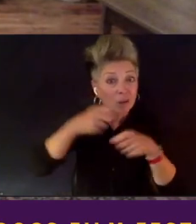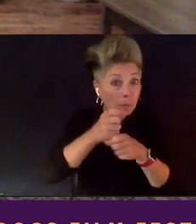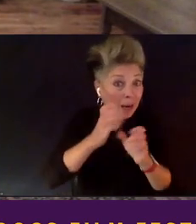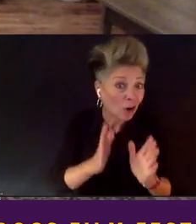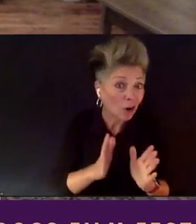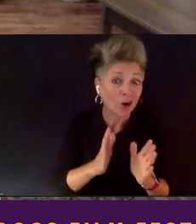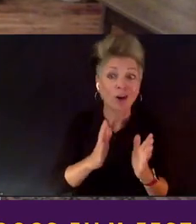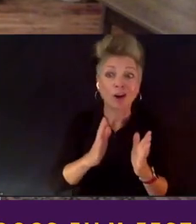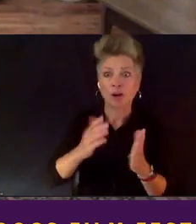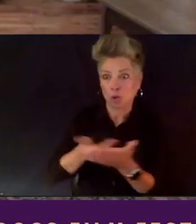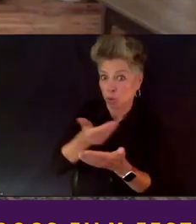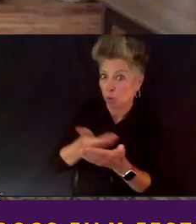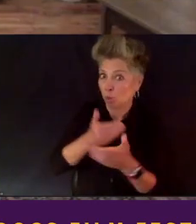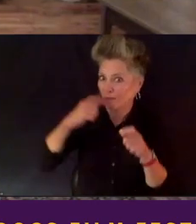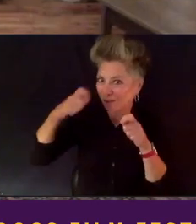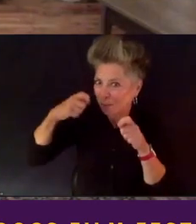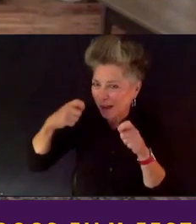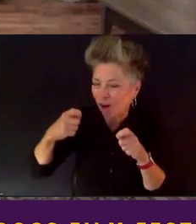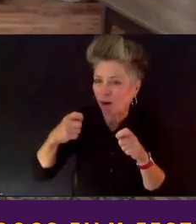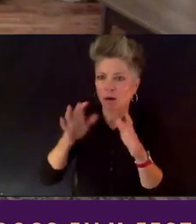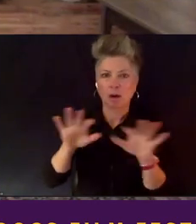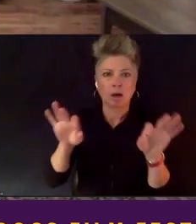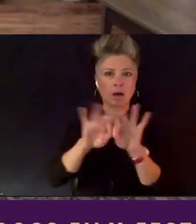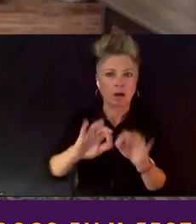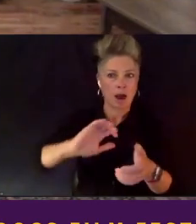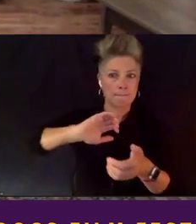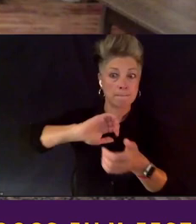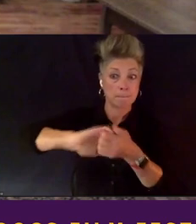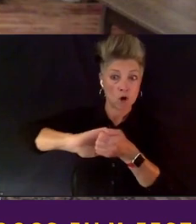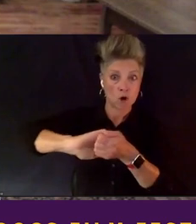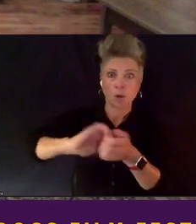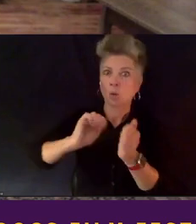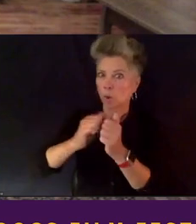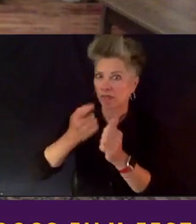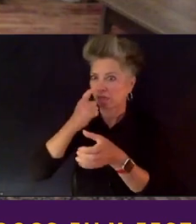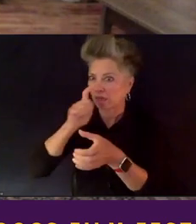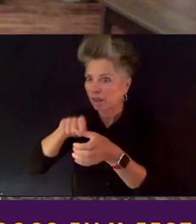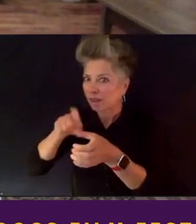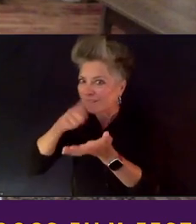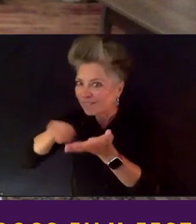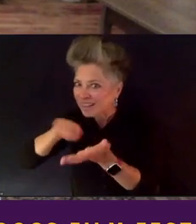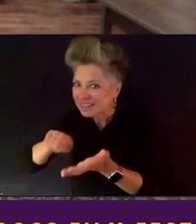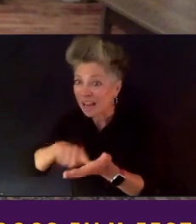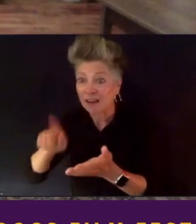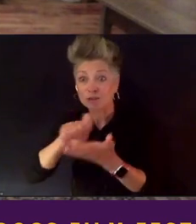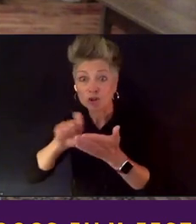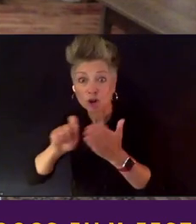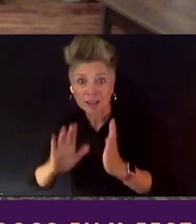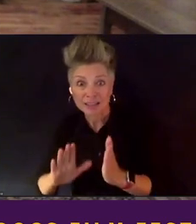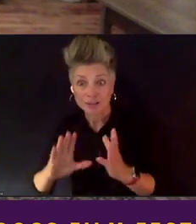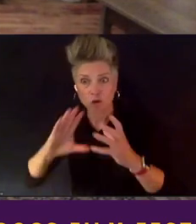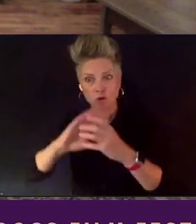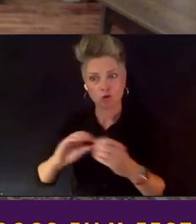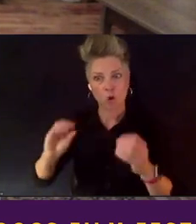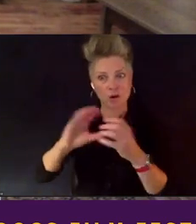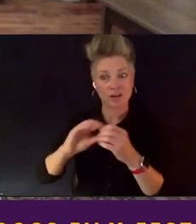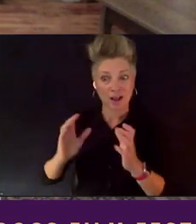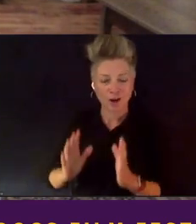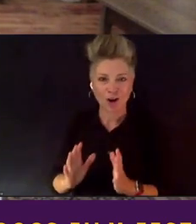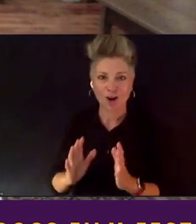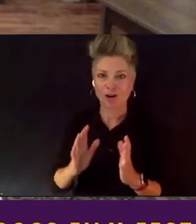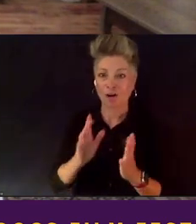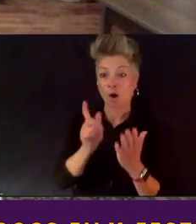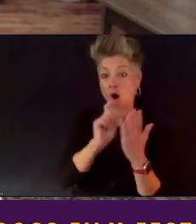is to partner with an investigative journalist, a storyteller, an author, a whistleblower,